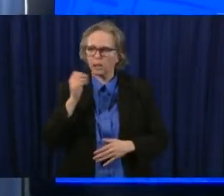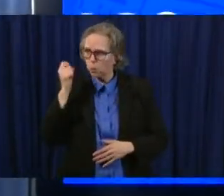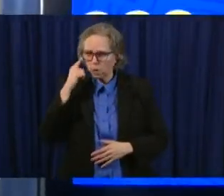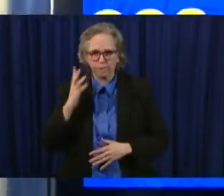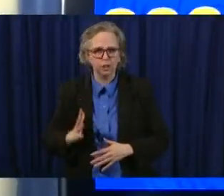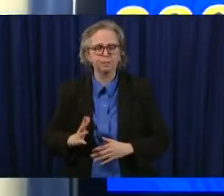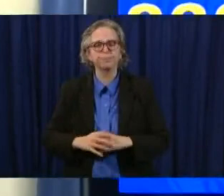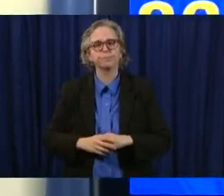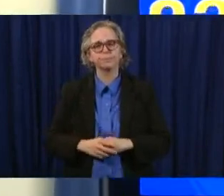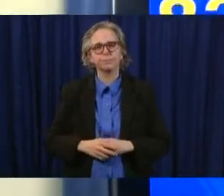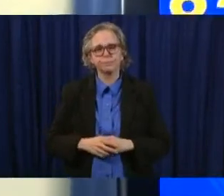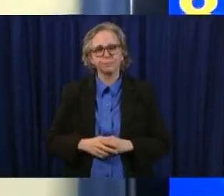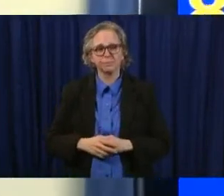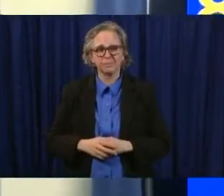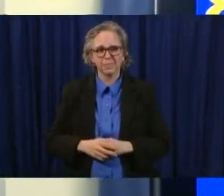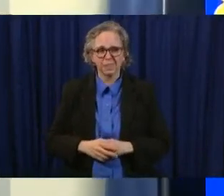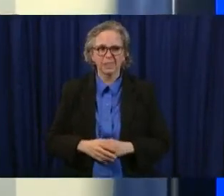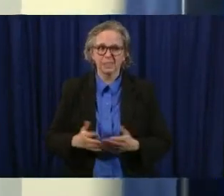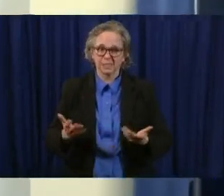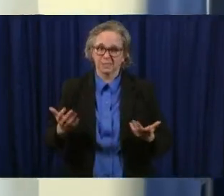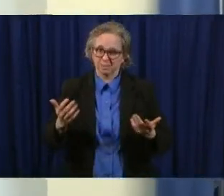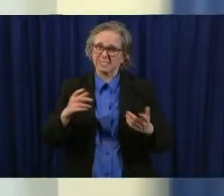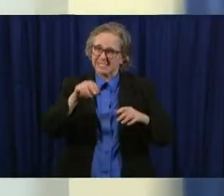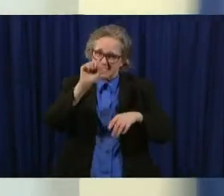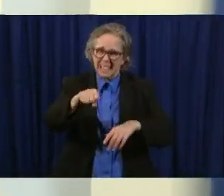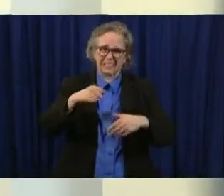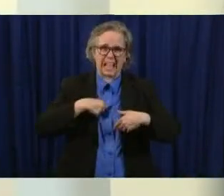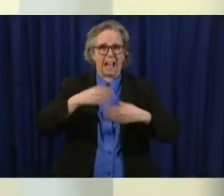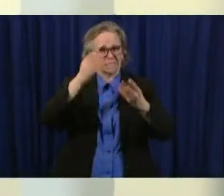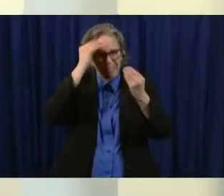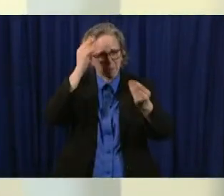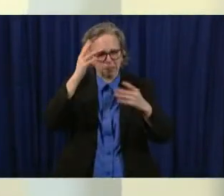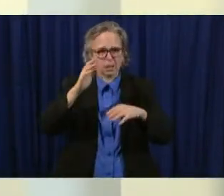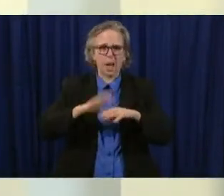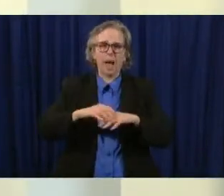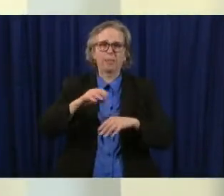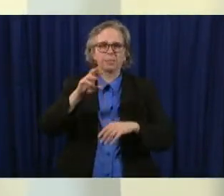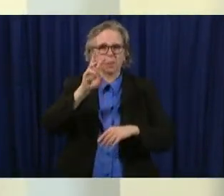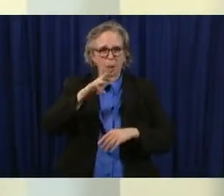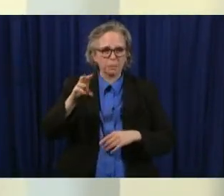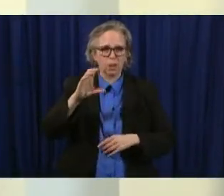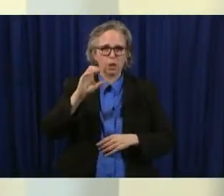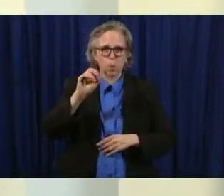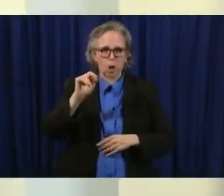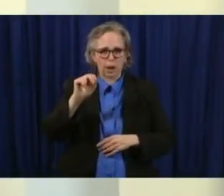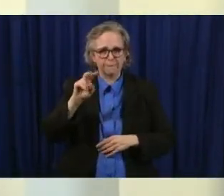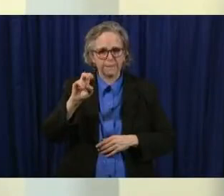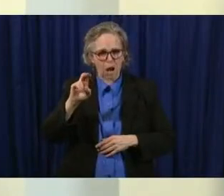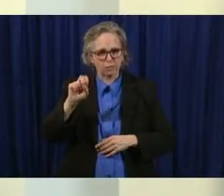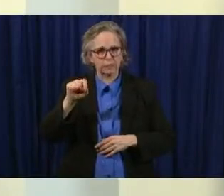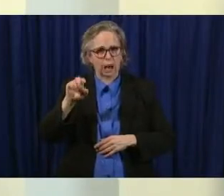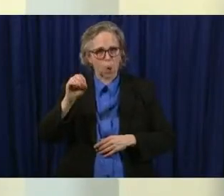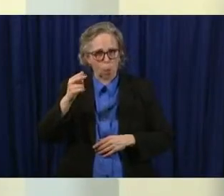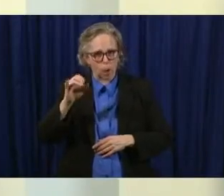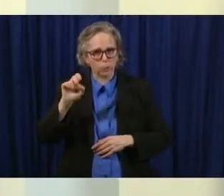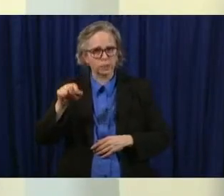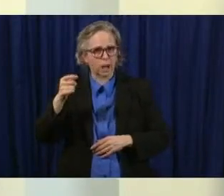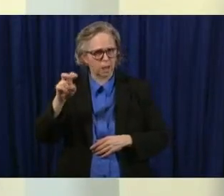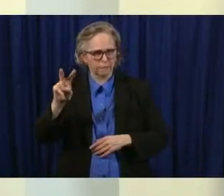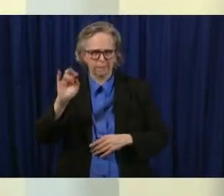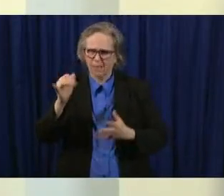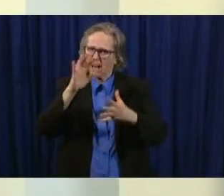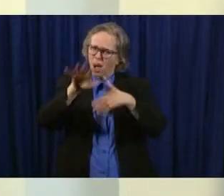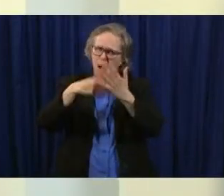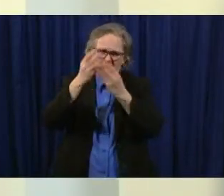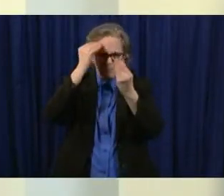we do have data on our website coronavirus.ohio.gov there's also ohio data on a bunch of different